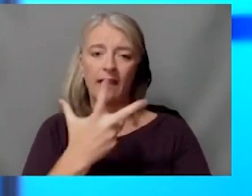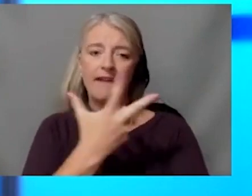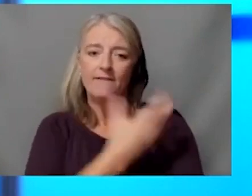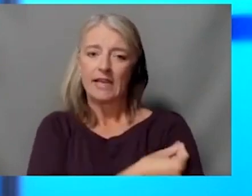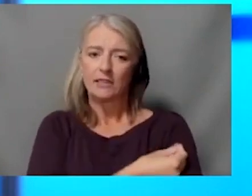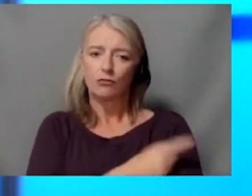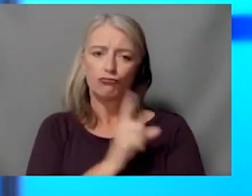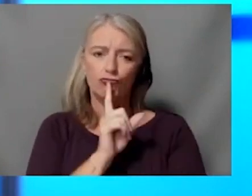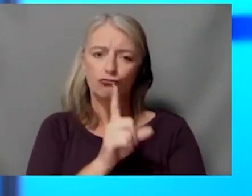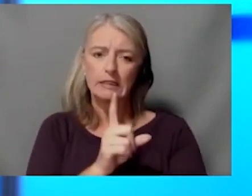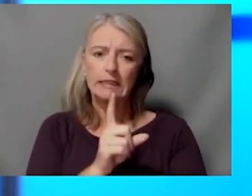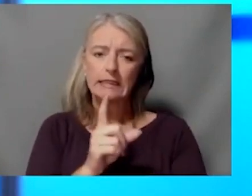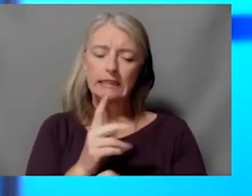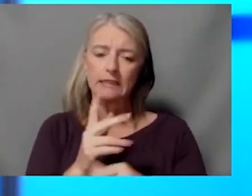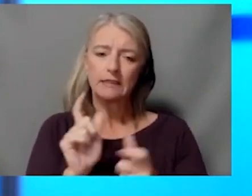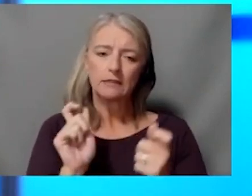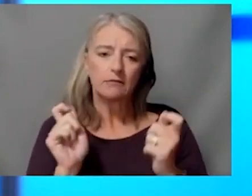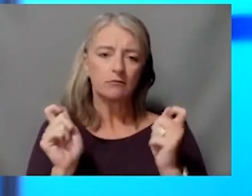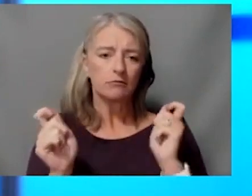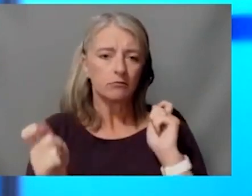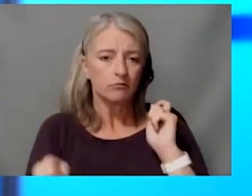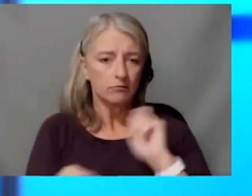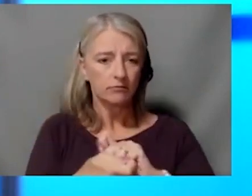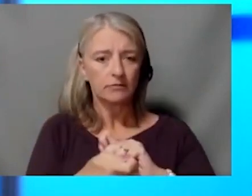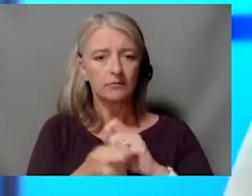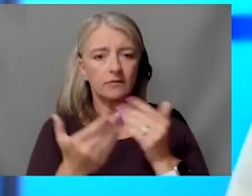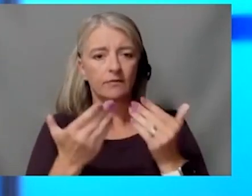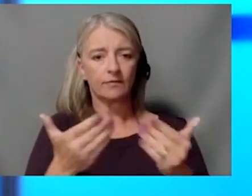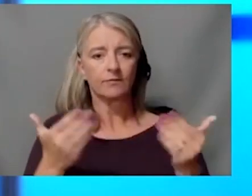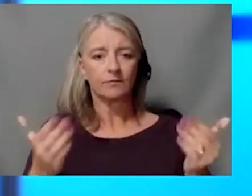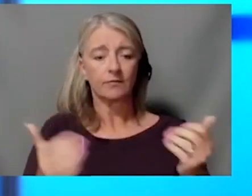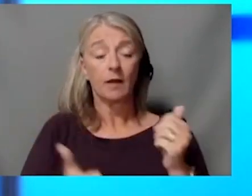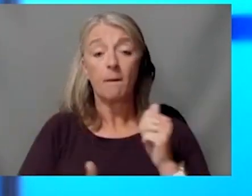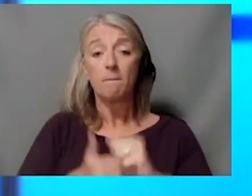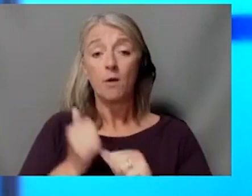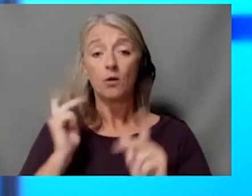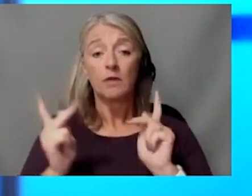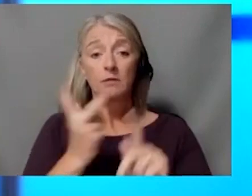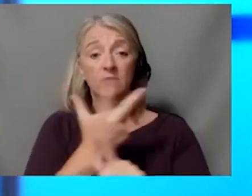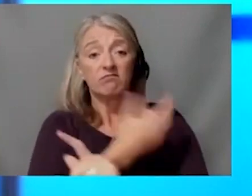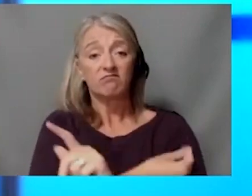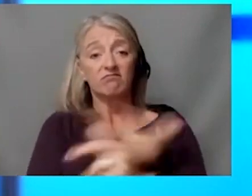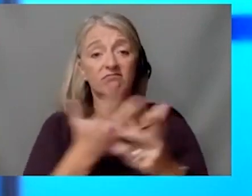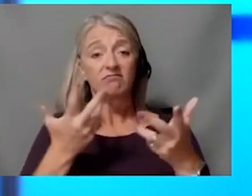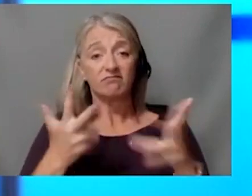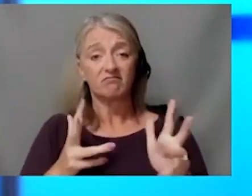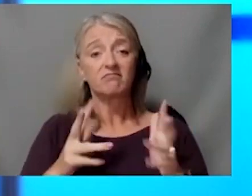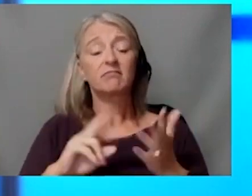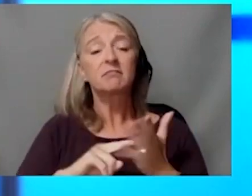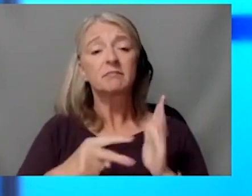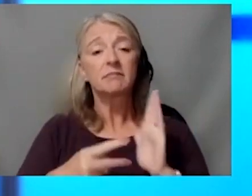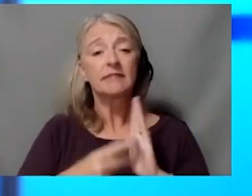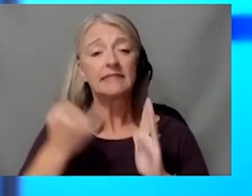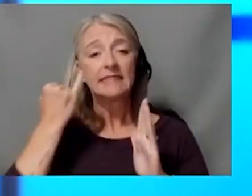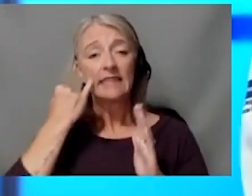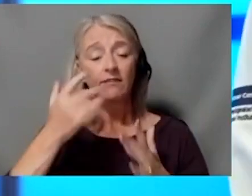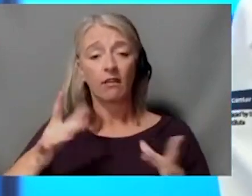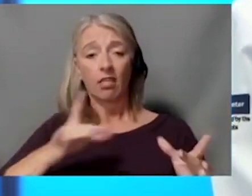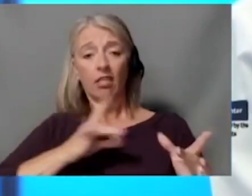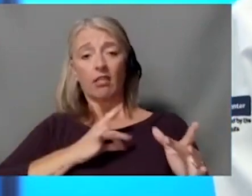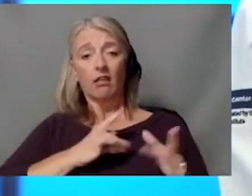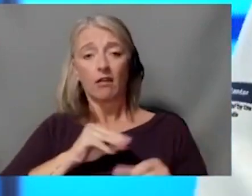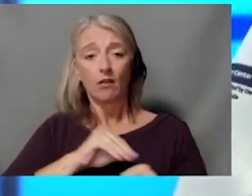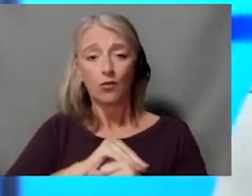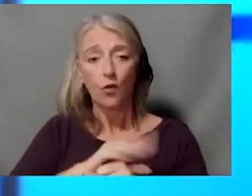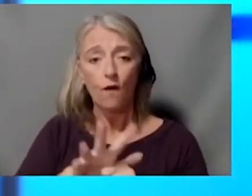fact that the majority of of individuals are vaccinated really means that even if you catch COVID, the course is relatively short and the